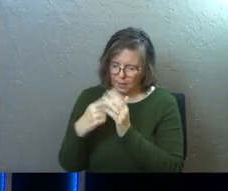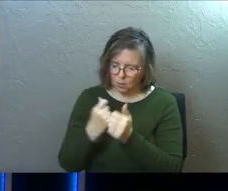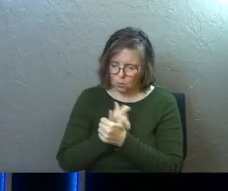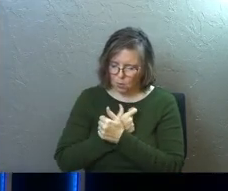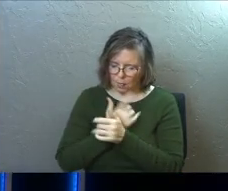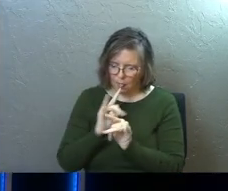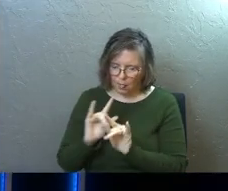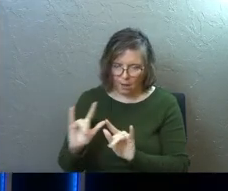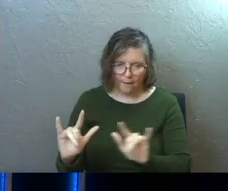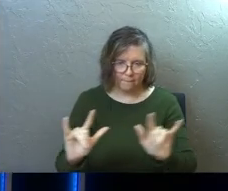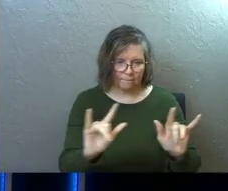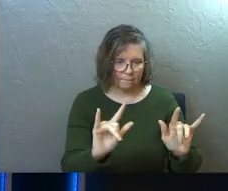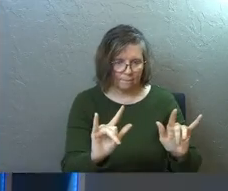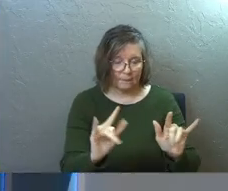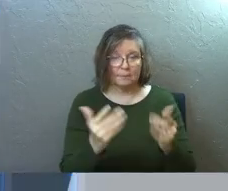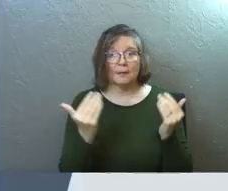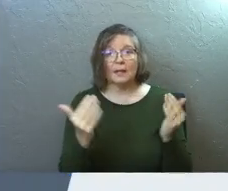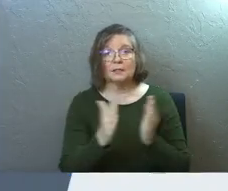Let's pray.